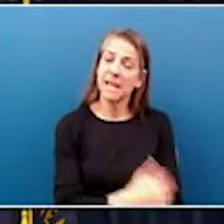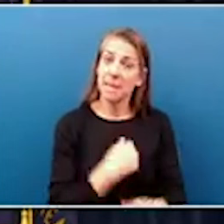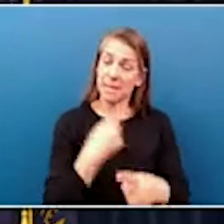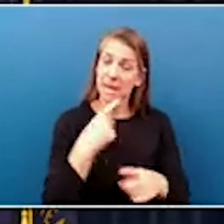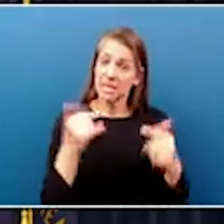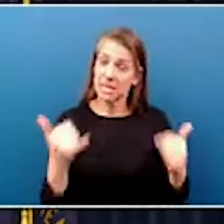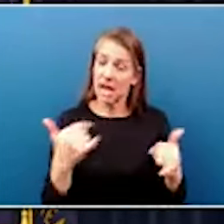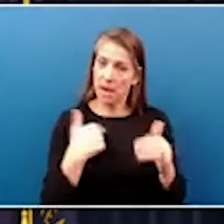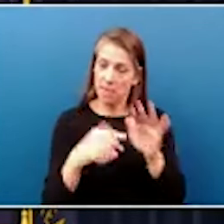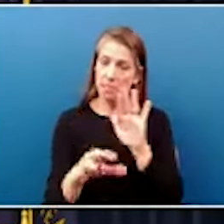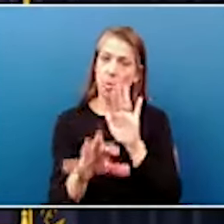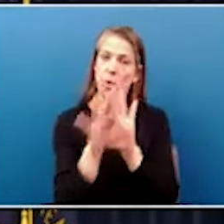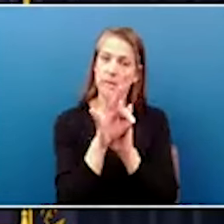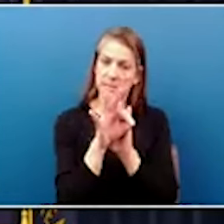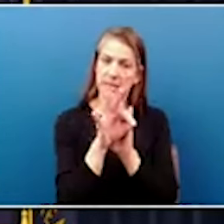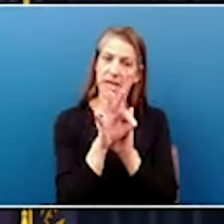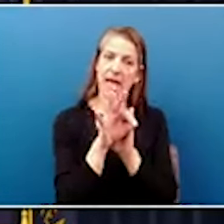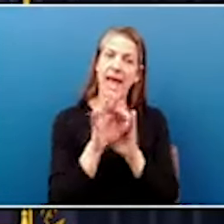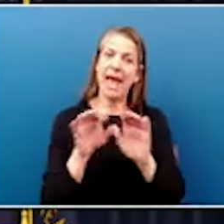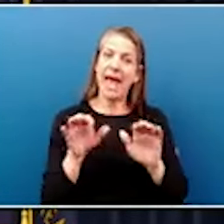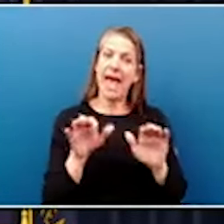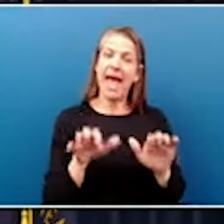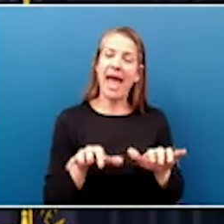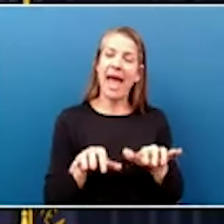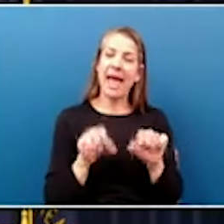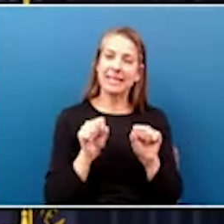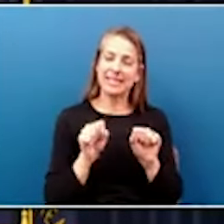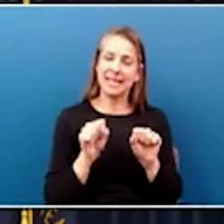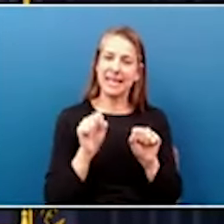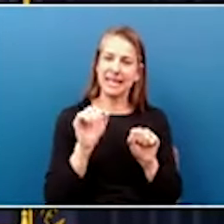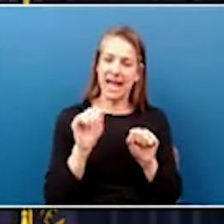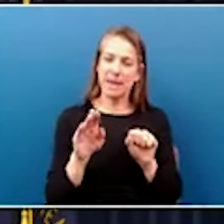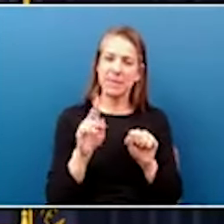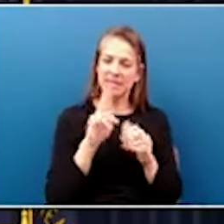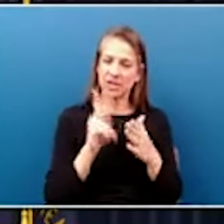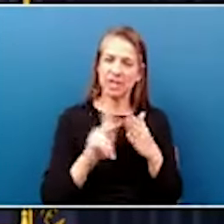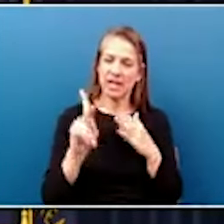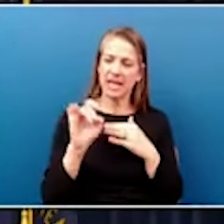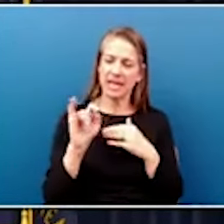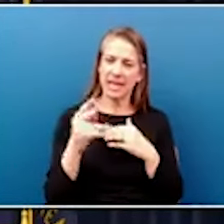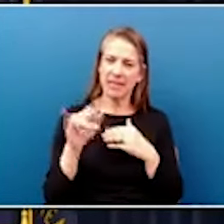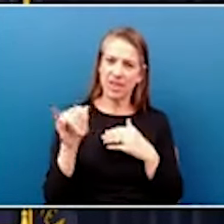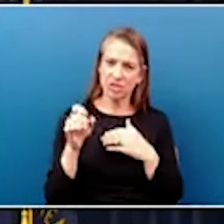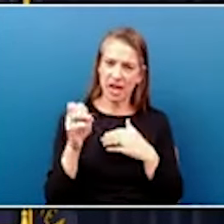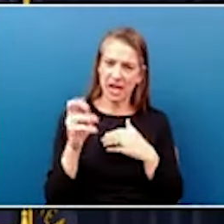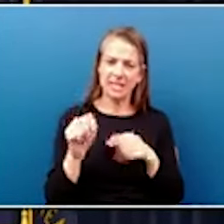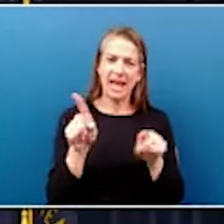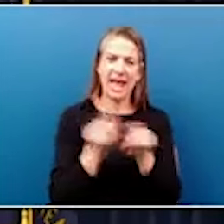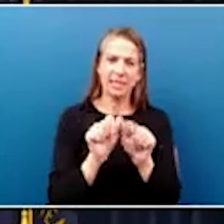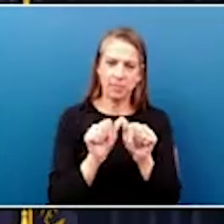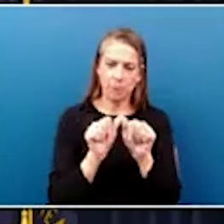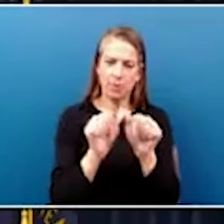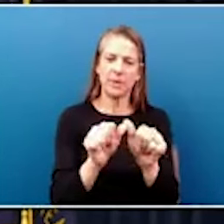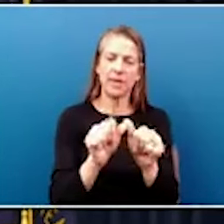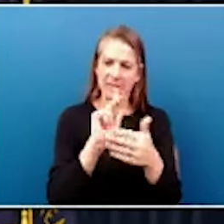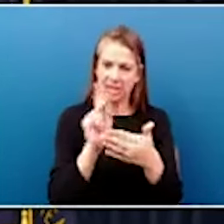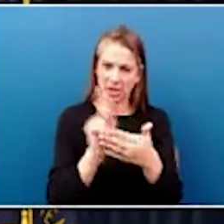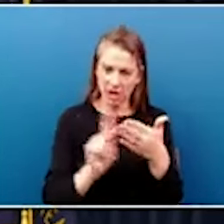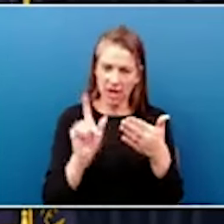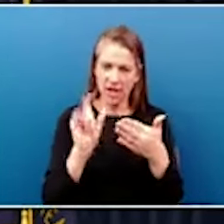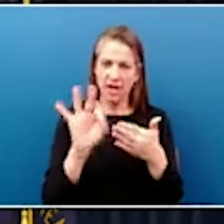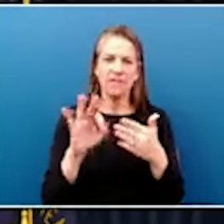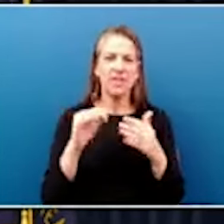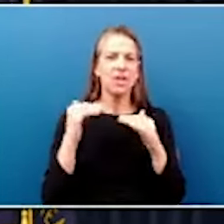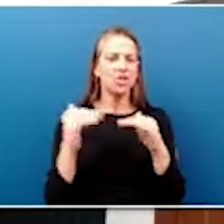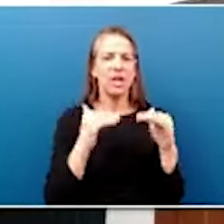appointing Acting Cabinet Secretary Keith Jackson as permanent Secretary of the Justice and